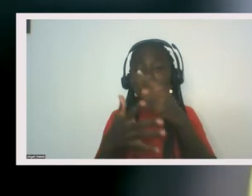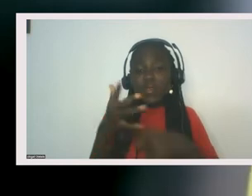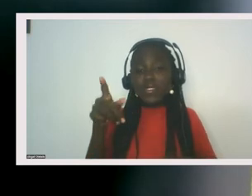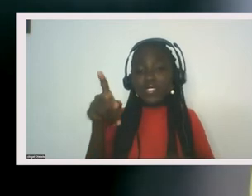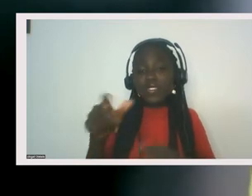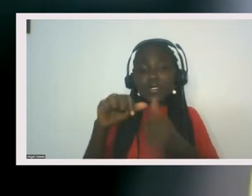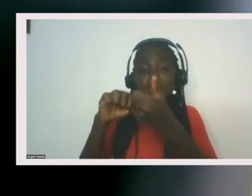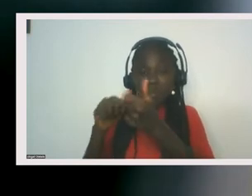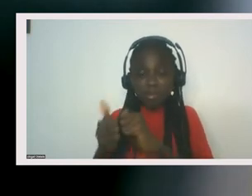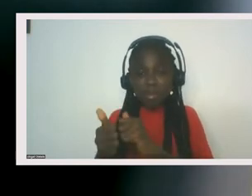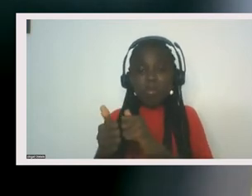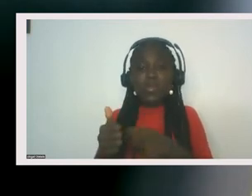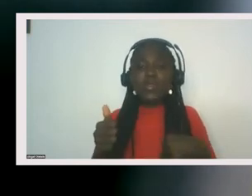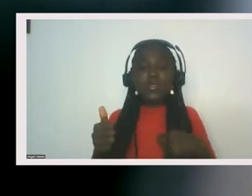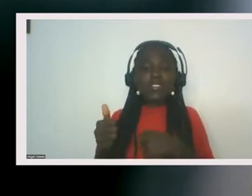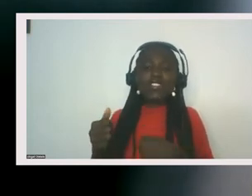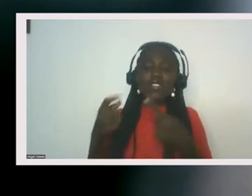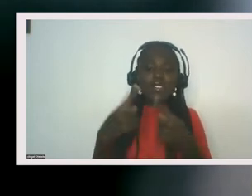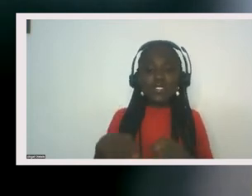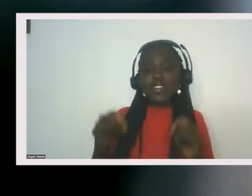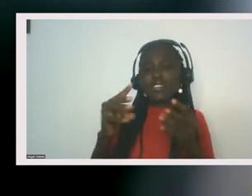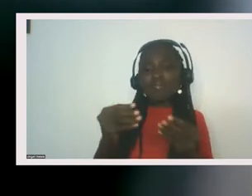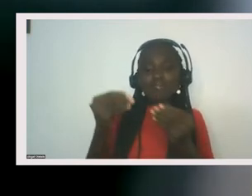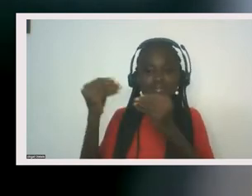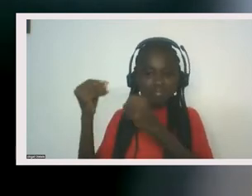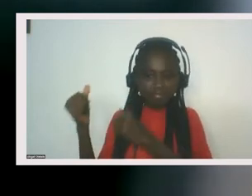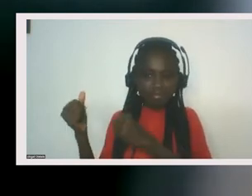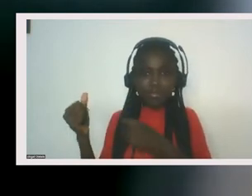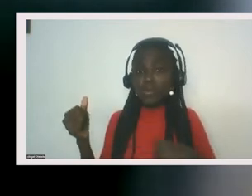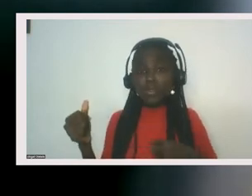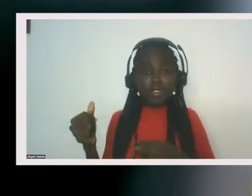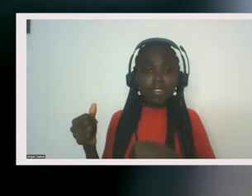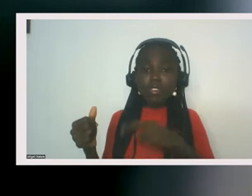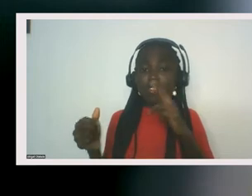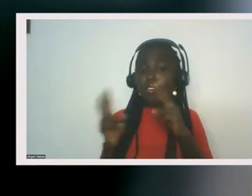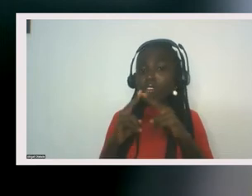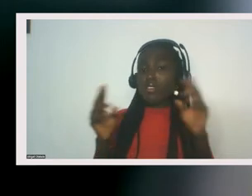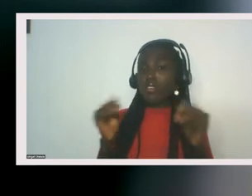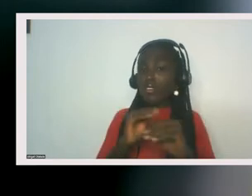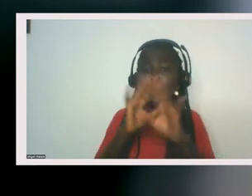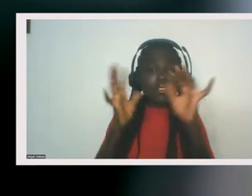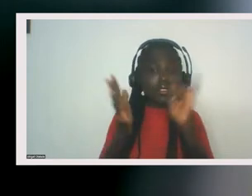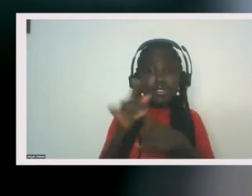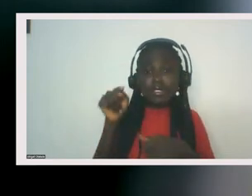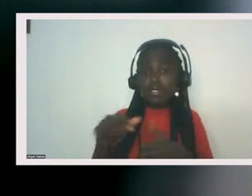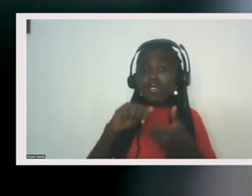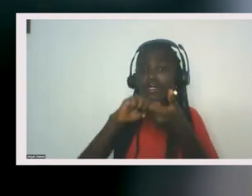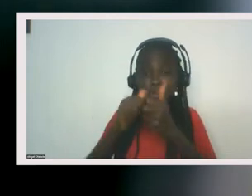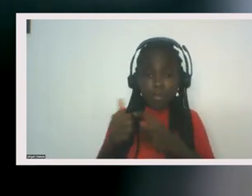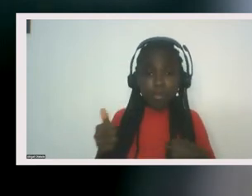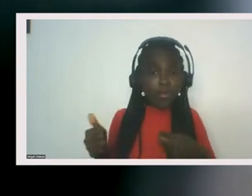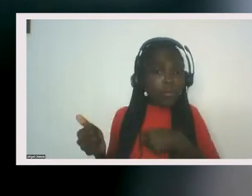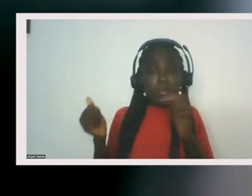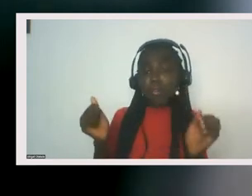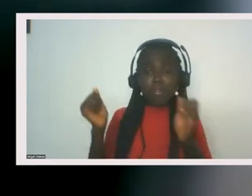economic legacies of colonization. And we're very clear that these problems, contemporary problems we're facing